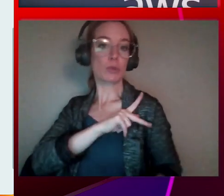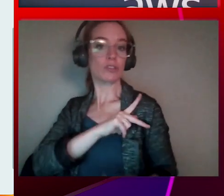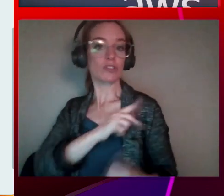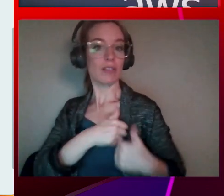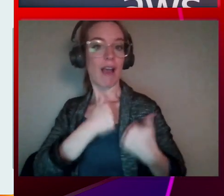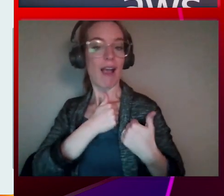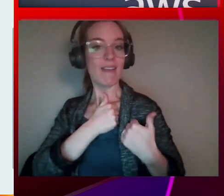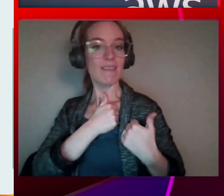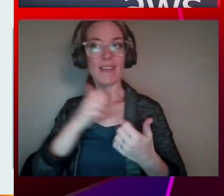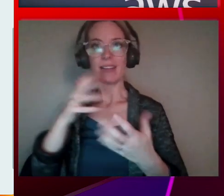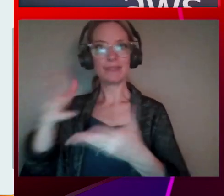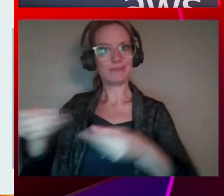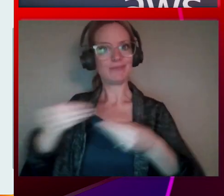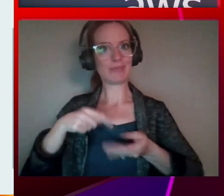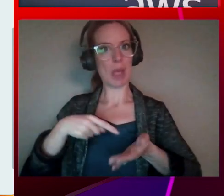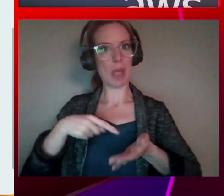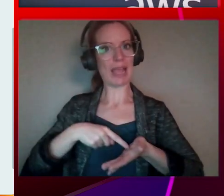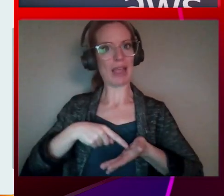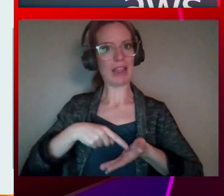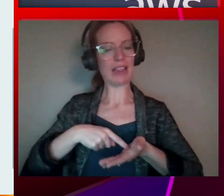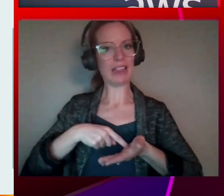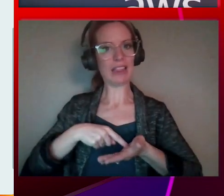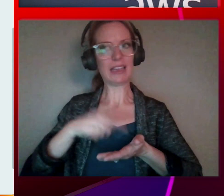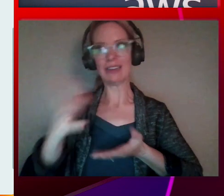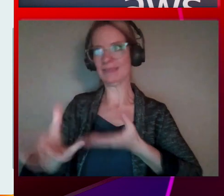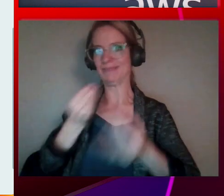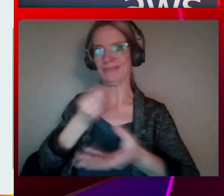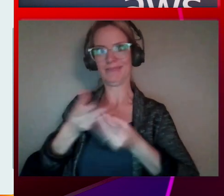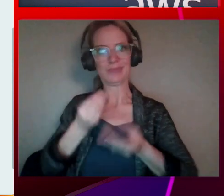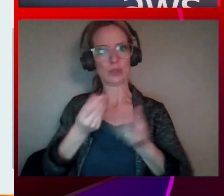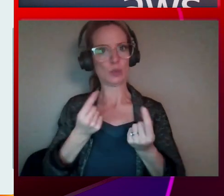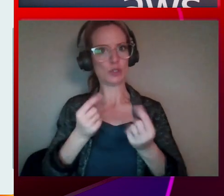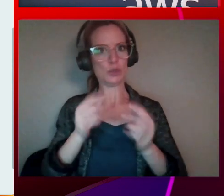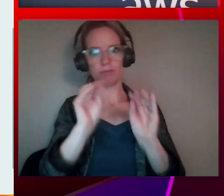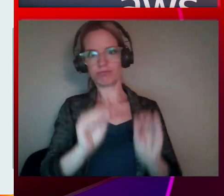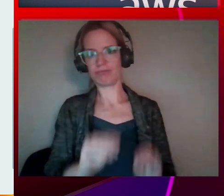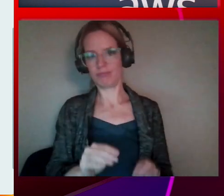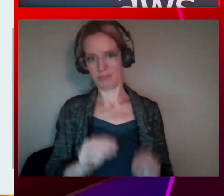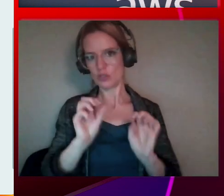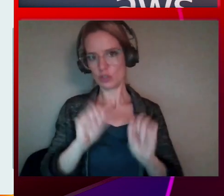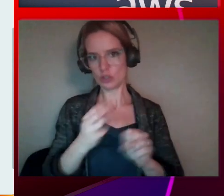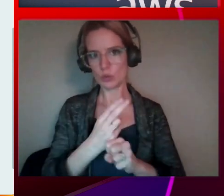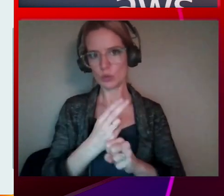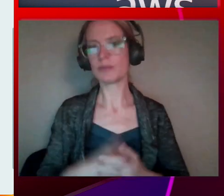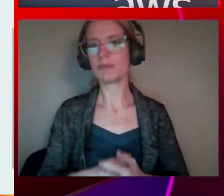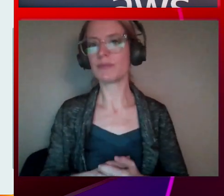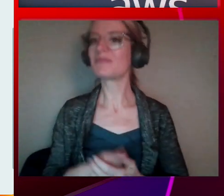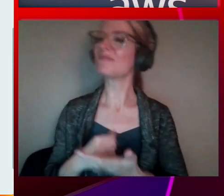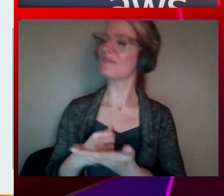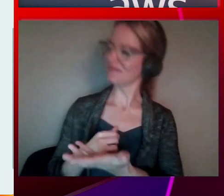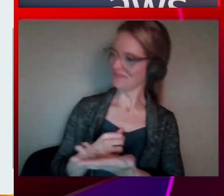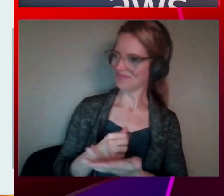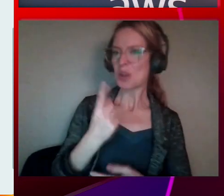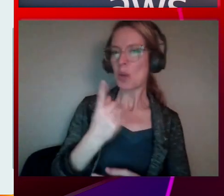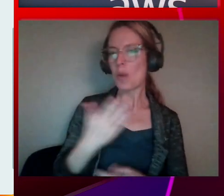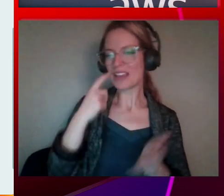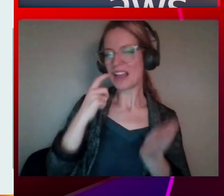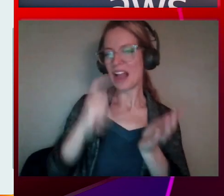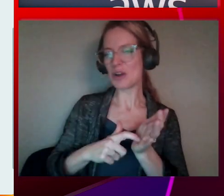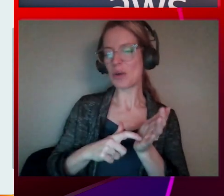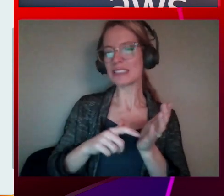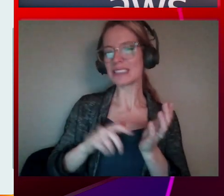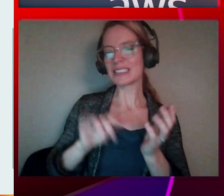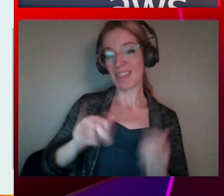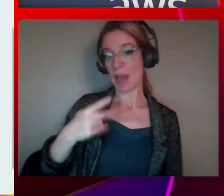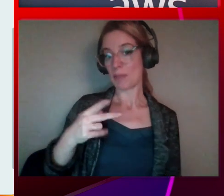cases for operational reporting. Yeah. And why it's powerful. One thing that comes to mind is I'm seeing this PDF because I think maybe everyone's had this scenario